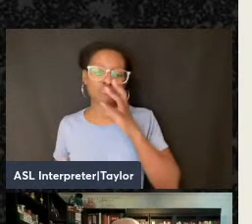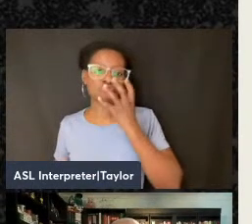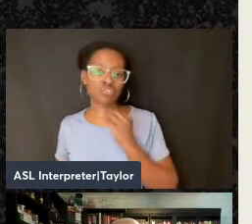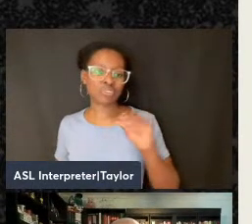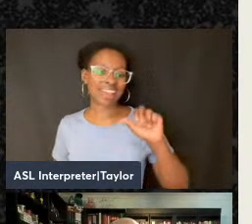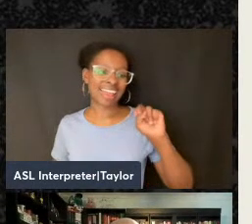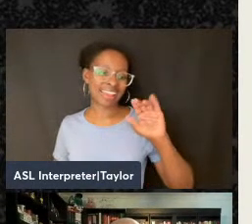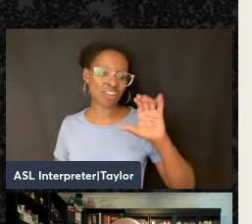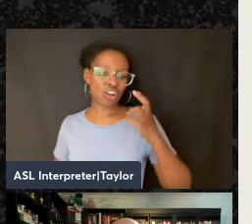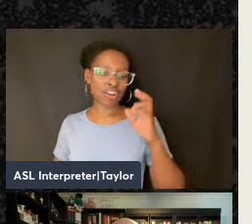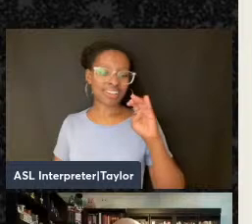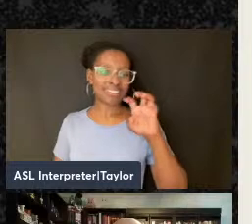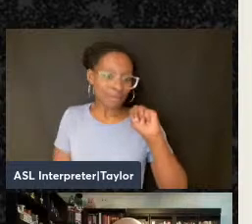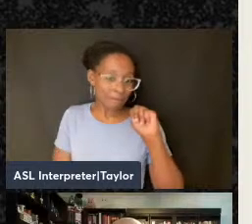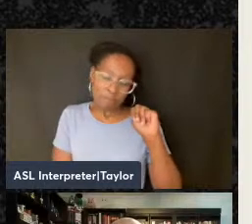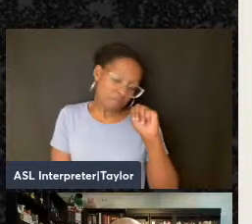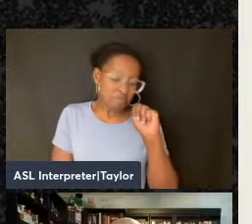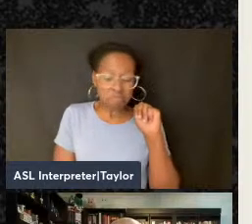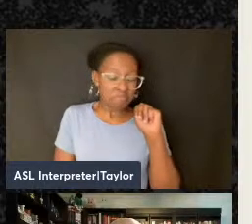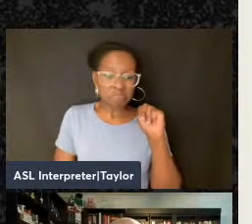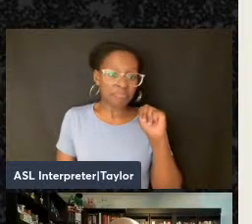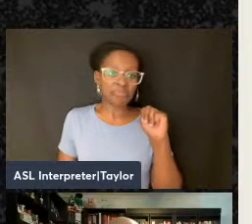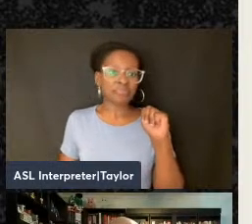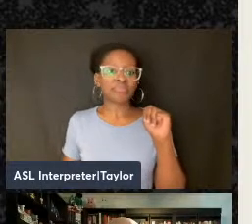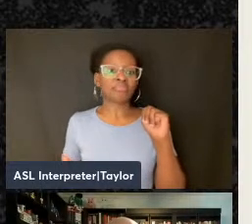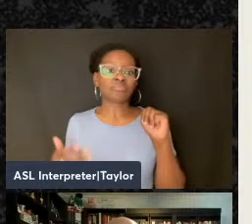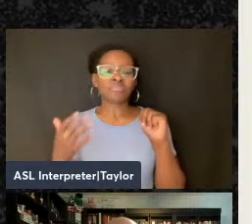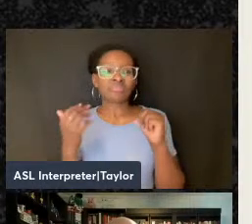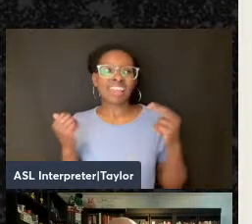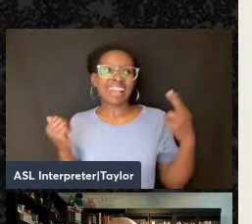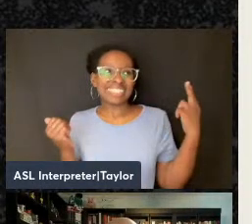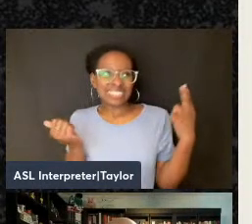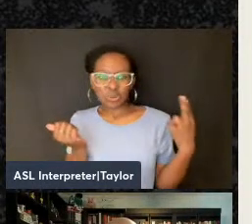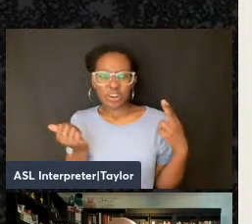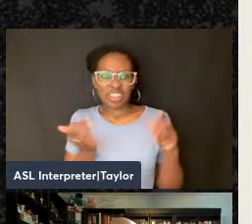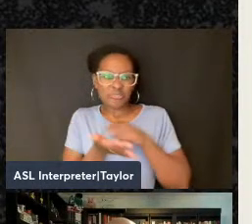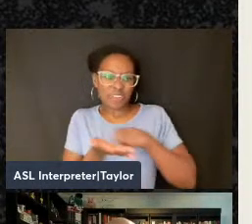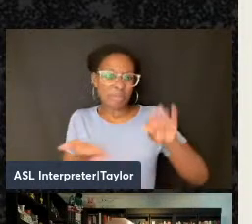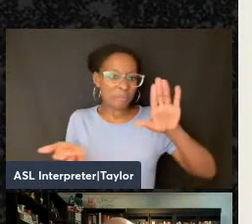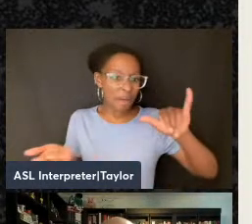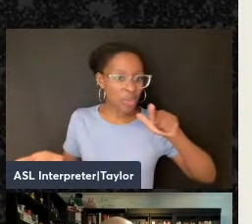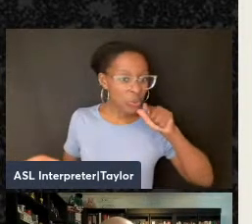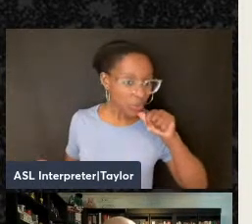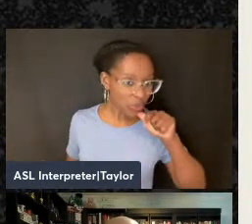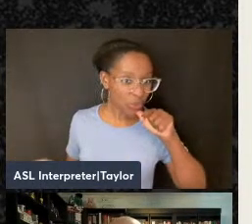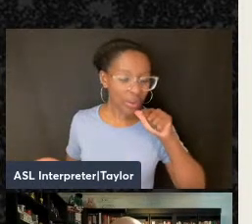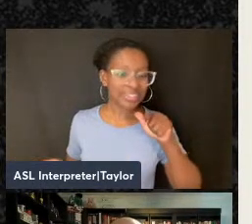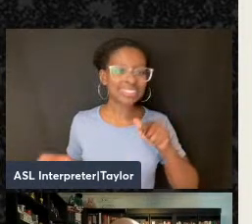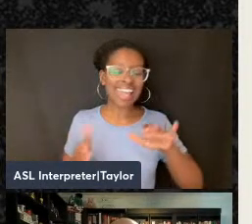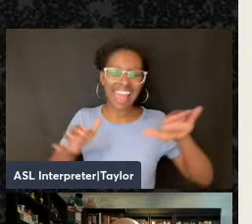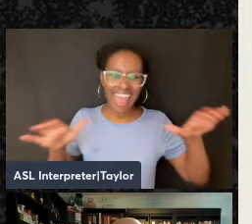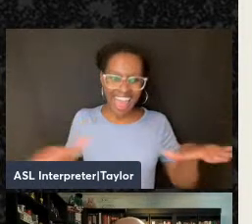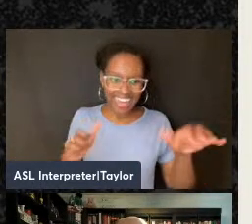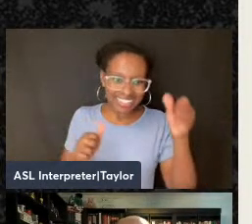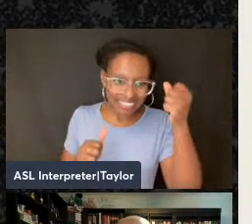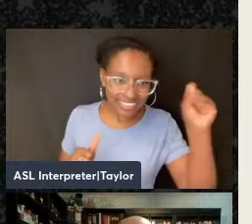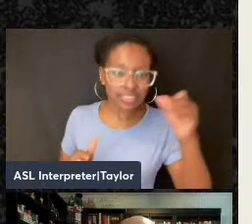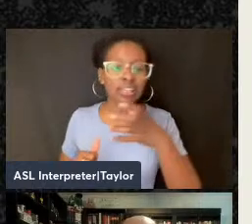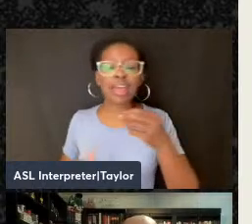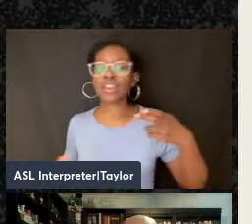has been historically written by activists and historians,